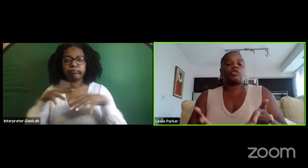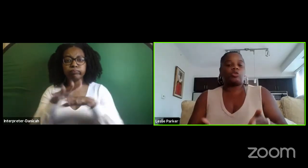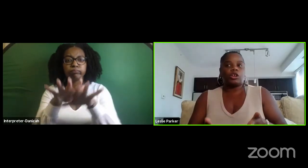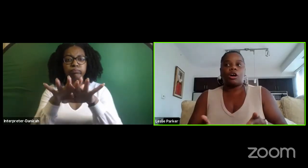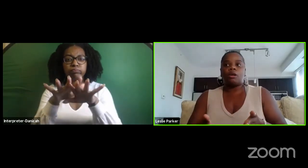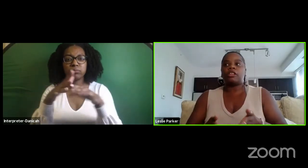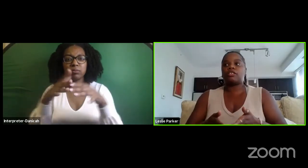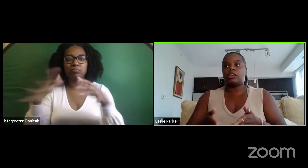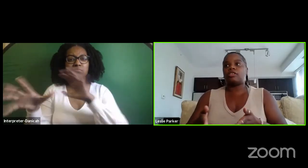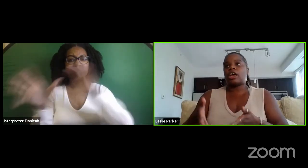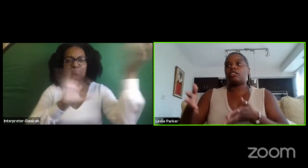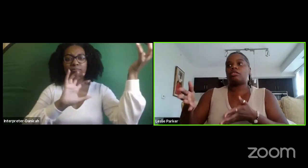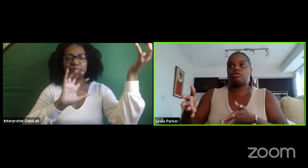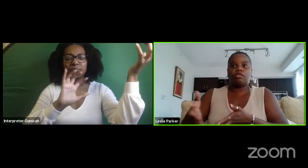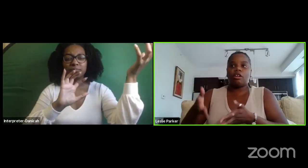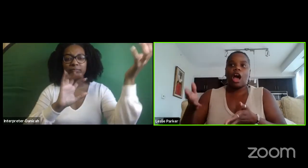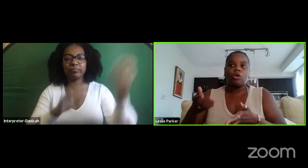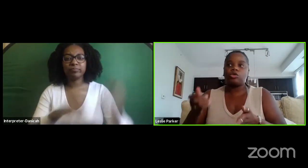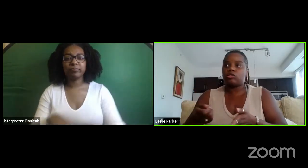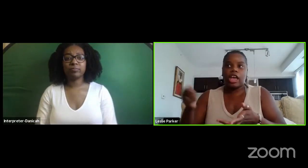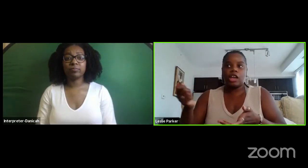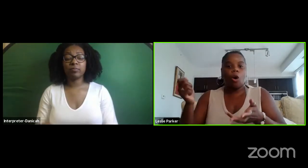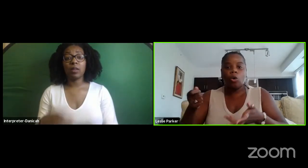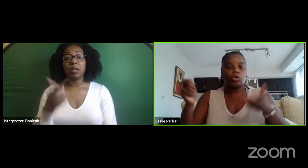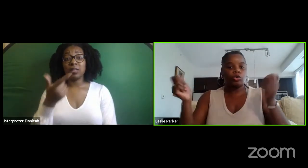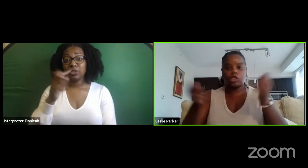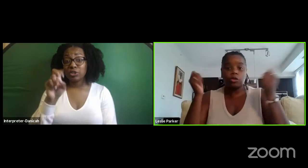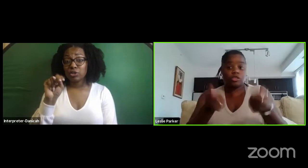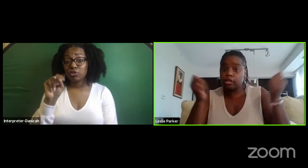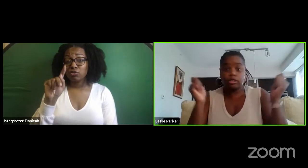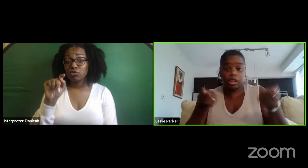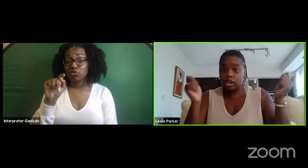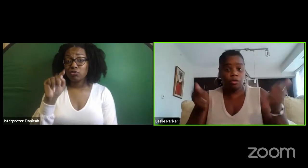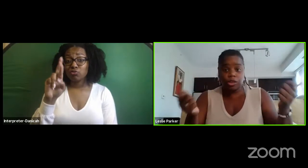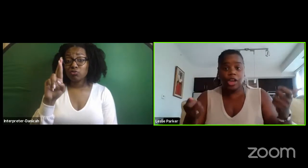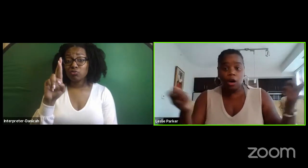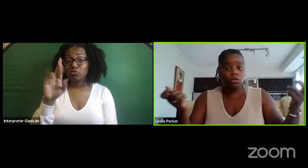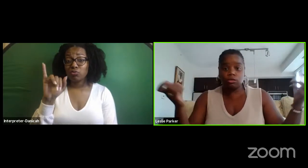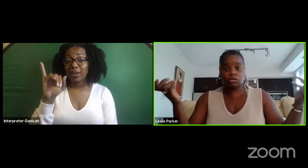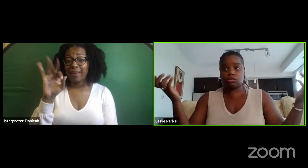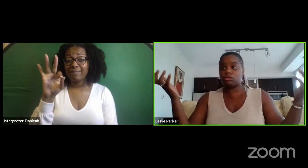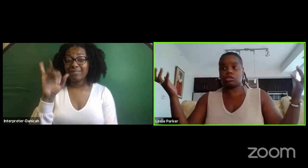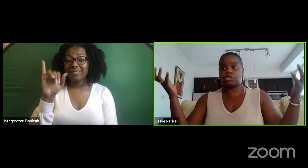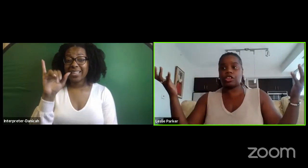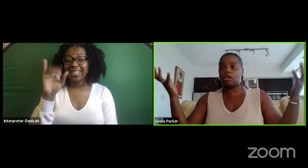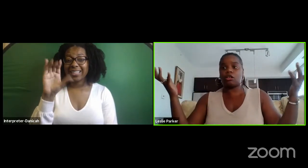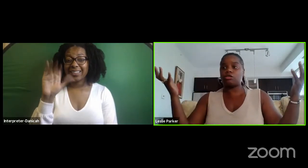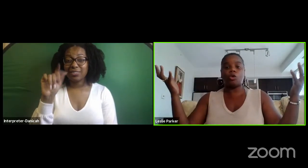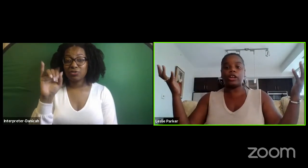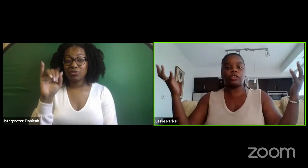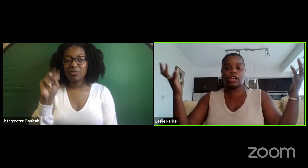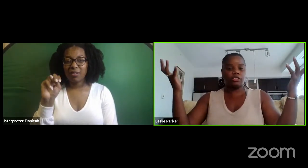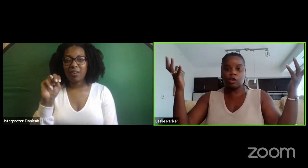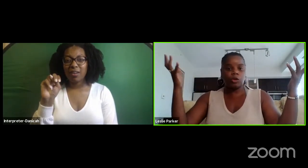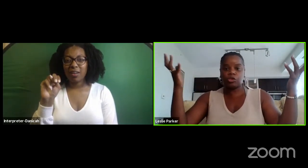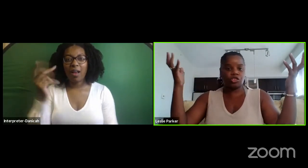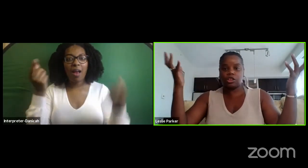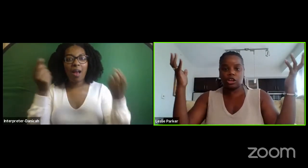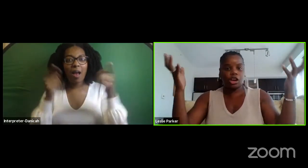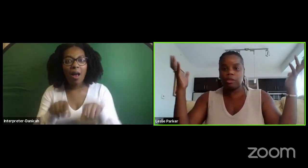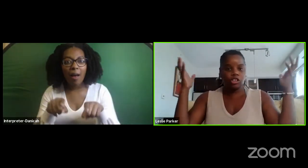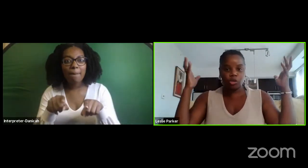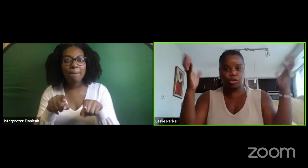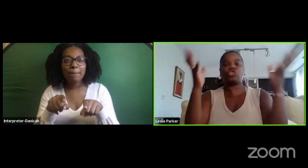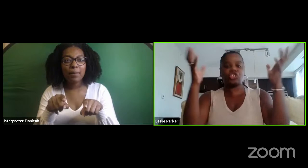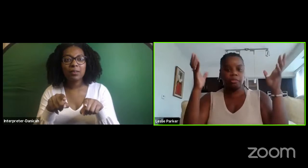family members would come and see that their houses had holes. were just, without their knowing that someone